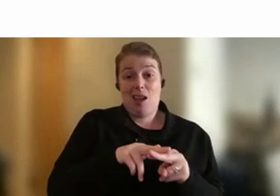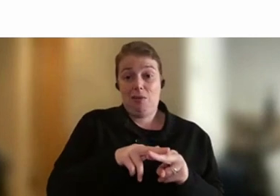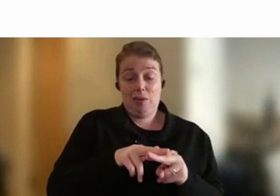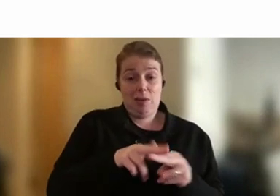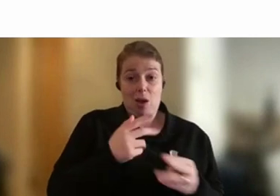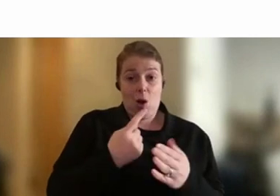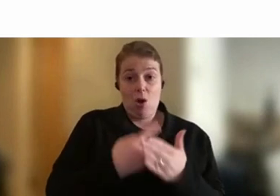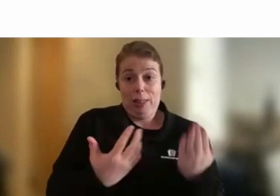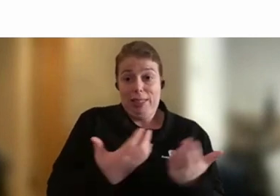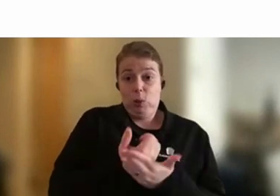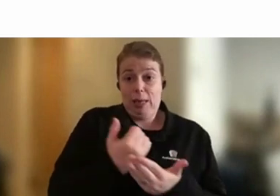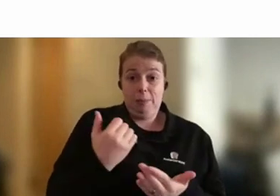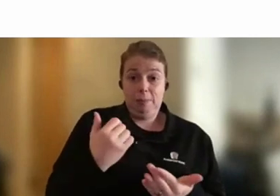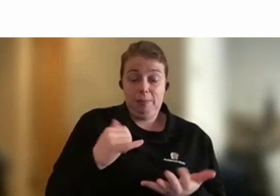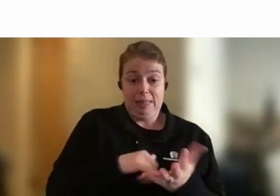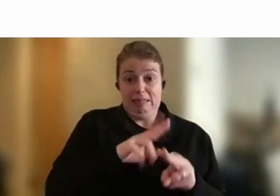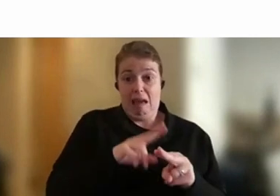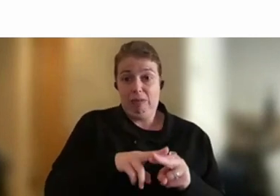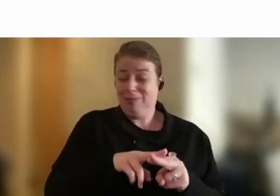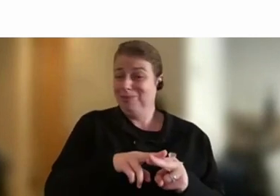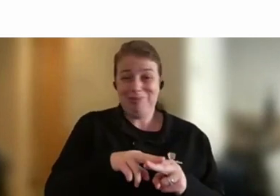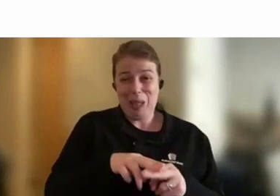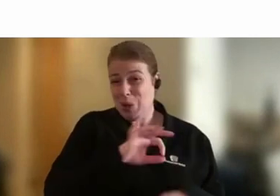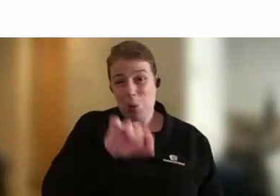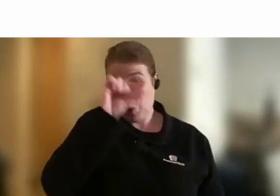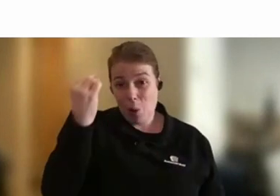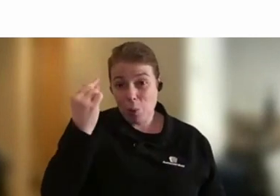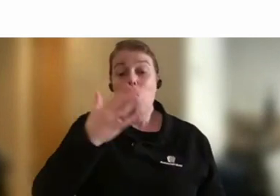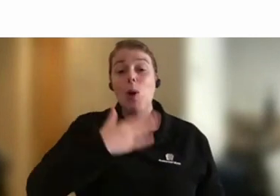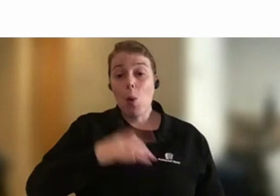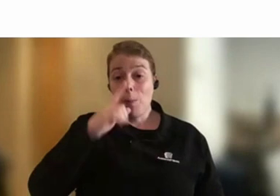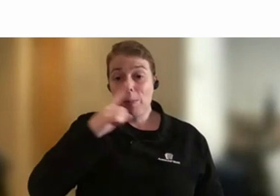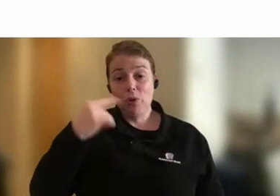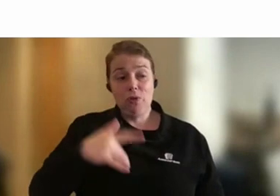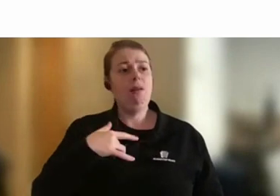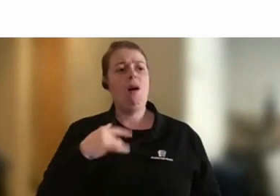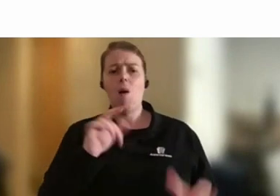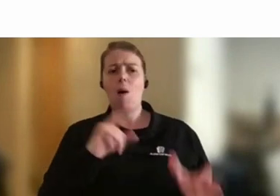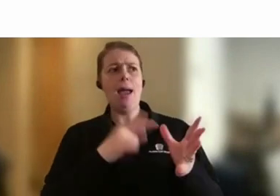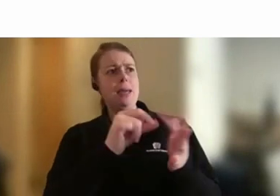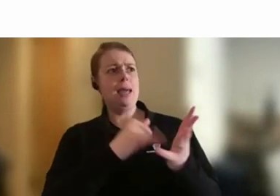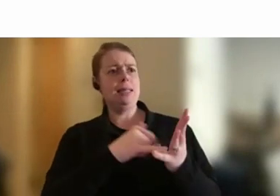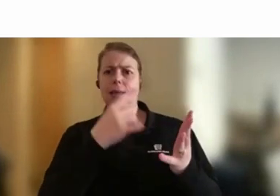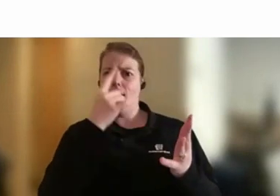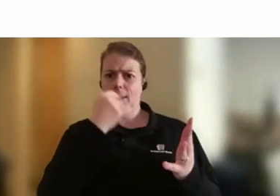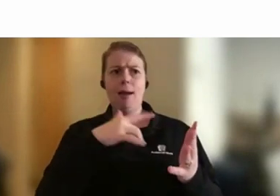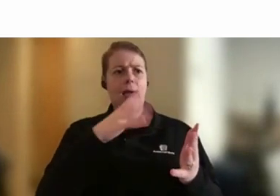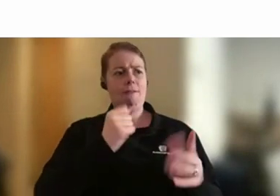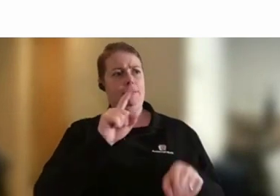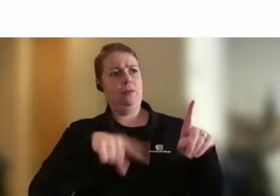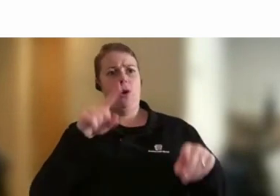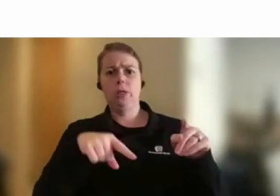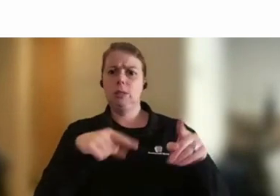But I think we want to be a place that people can have a diverse experience in, that they can feel safe in and do impactful work